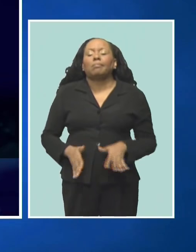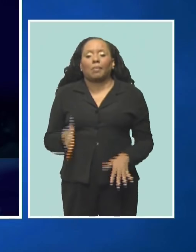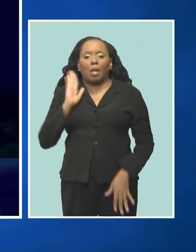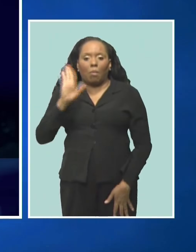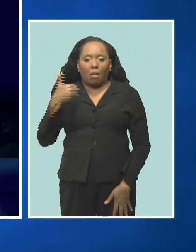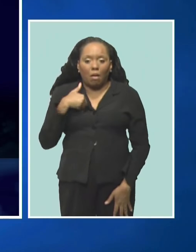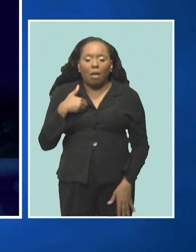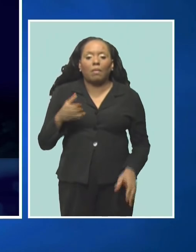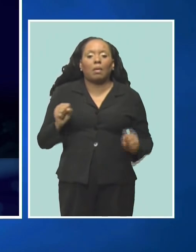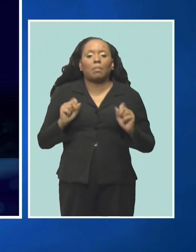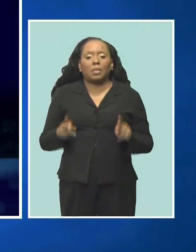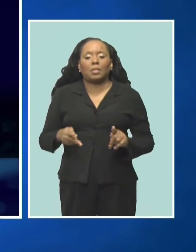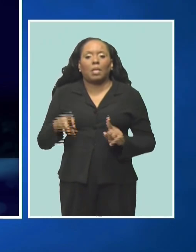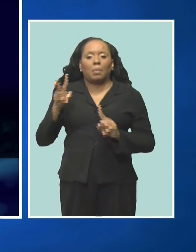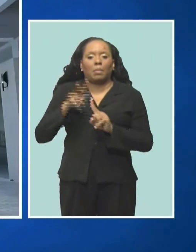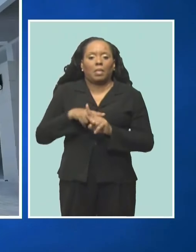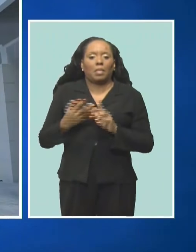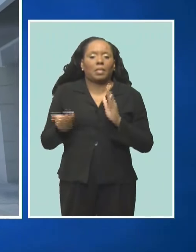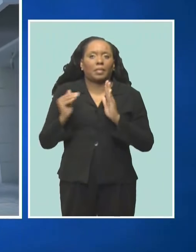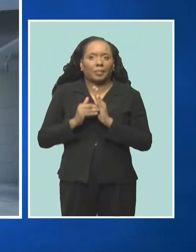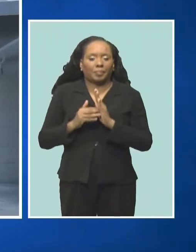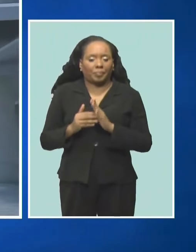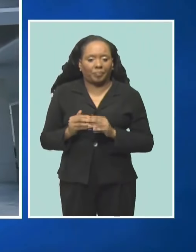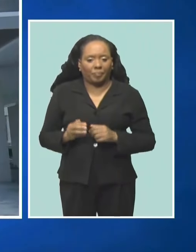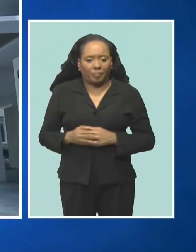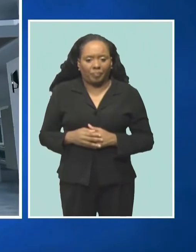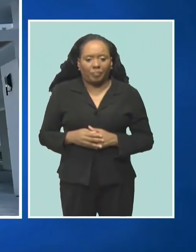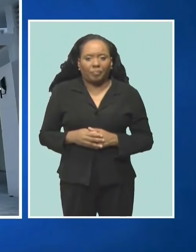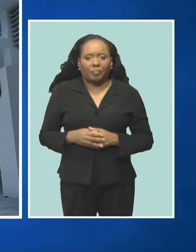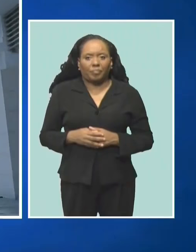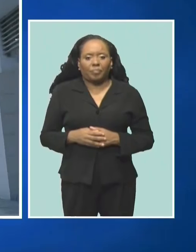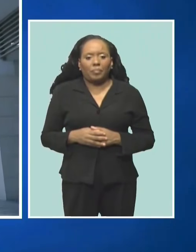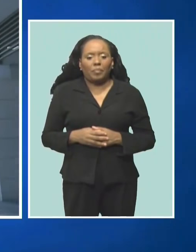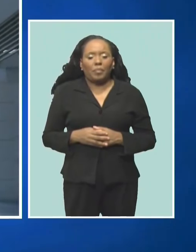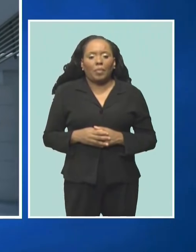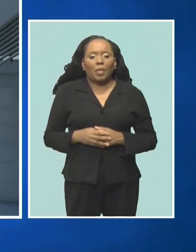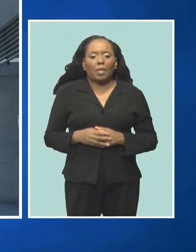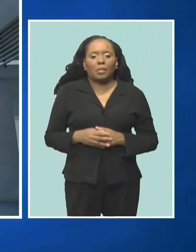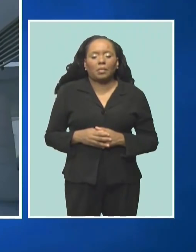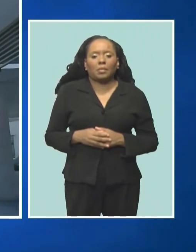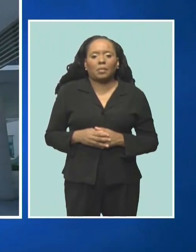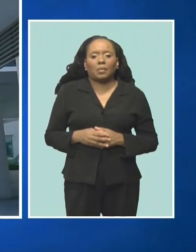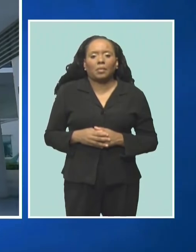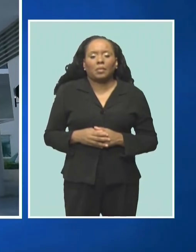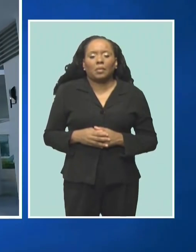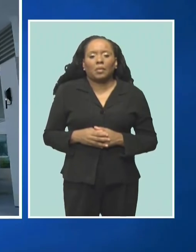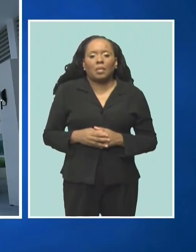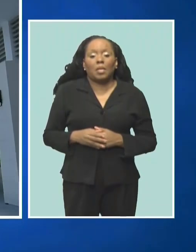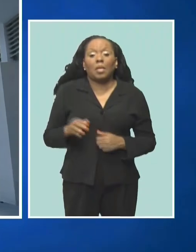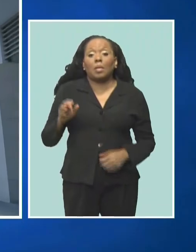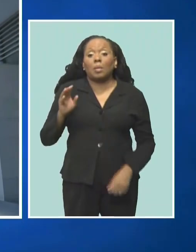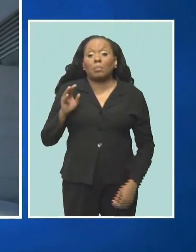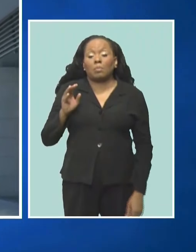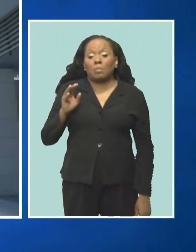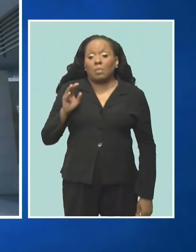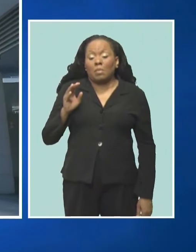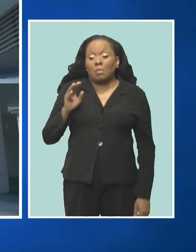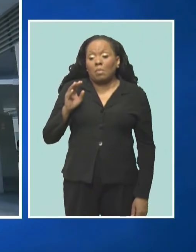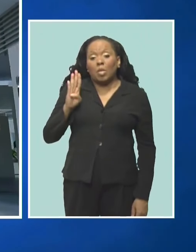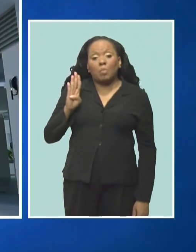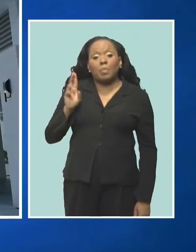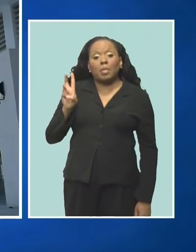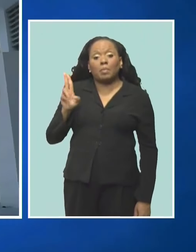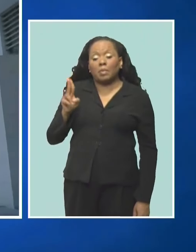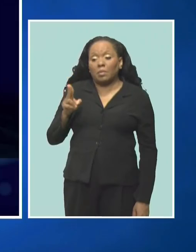have an opportunity to reapply. She also responds to the union's charge that workers had previously been assured they would not